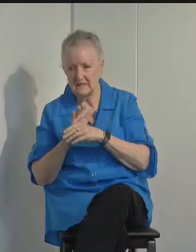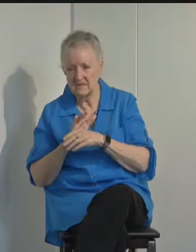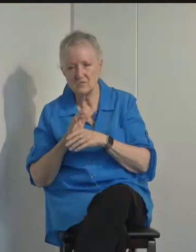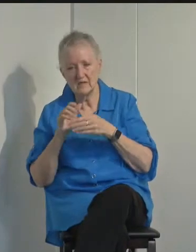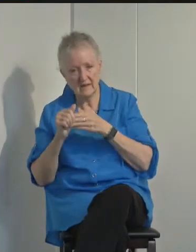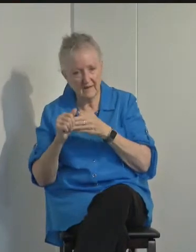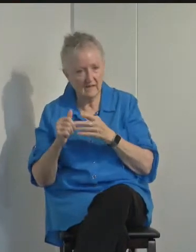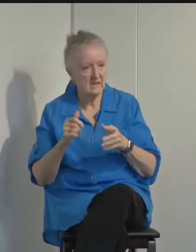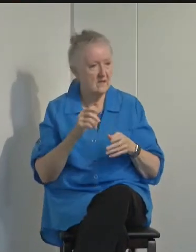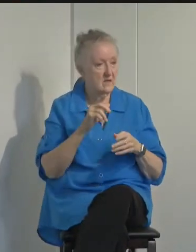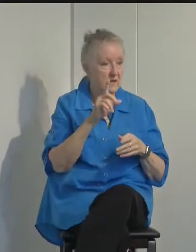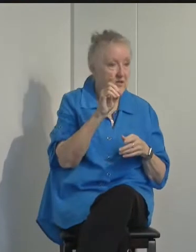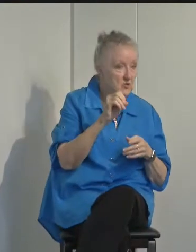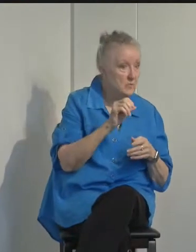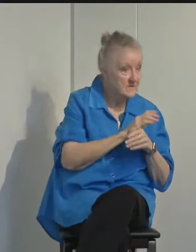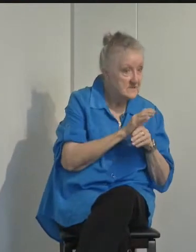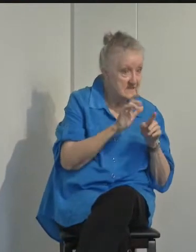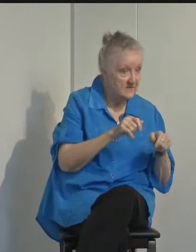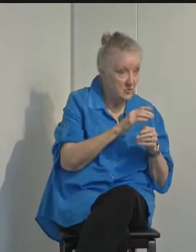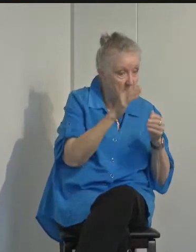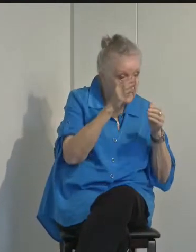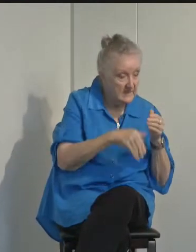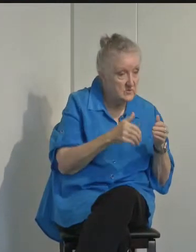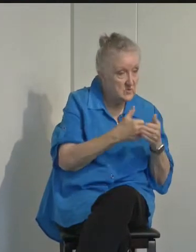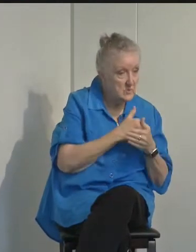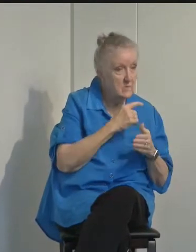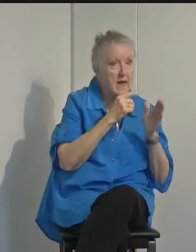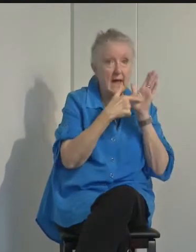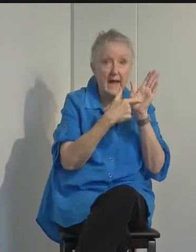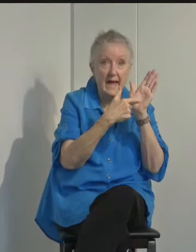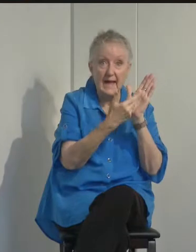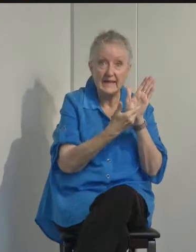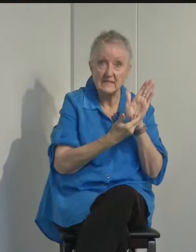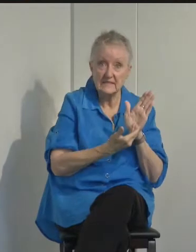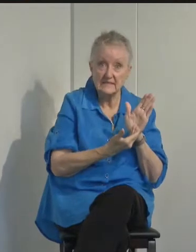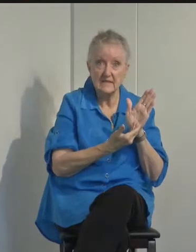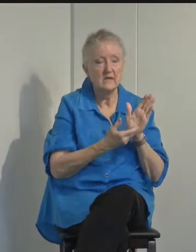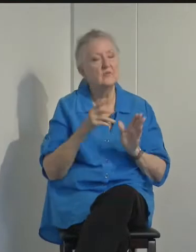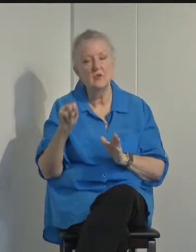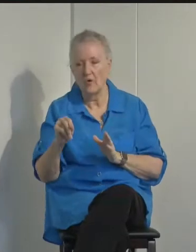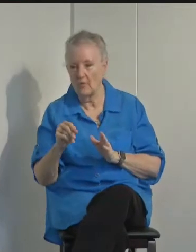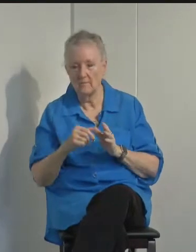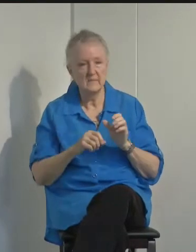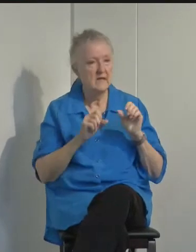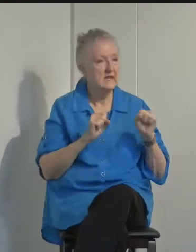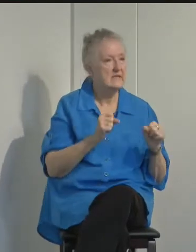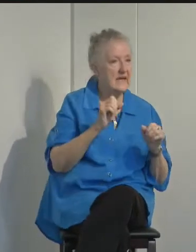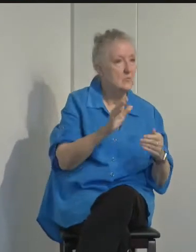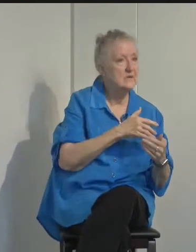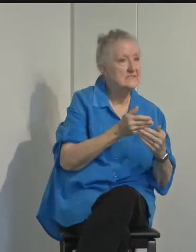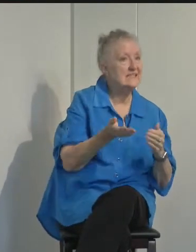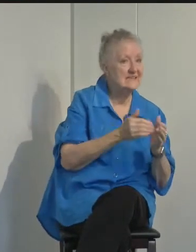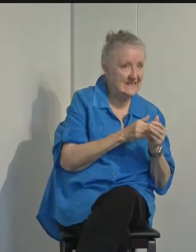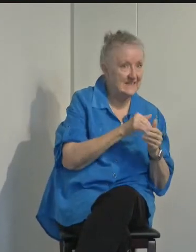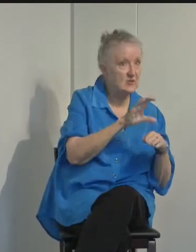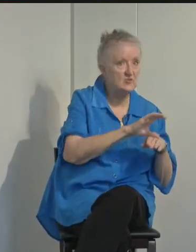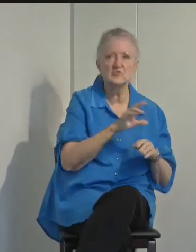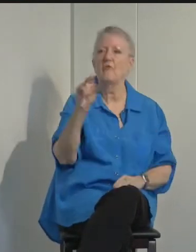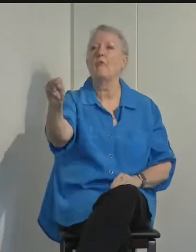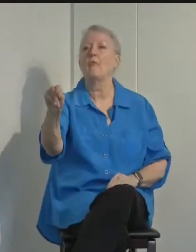Do businesses have to complete new attestations? No. Can we sing again in church? No.